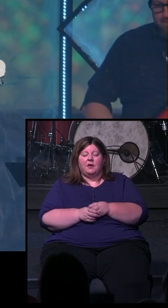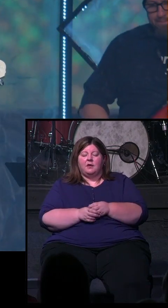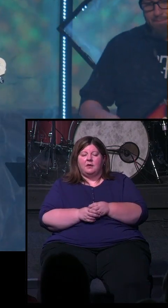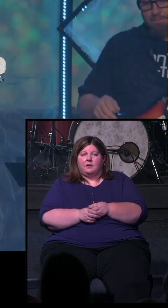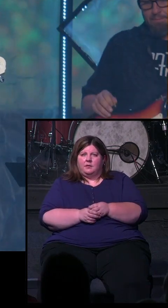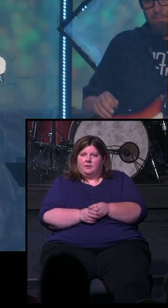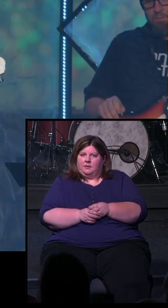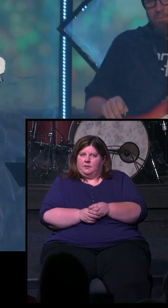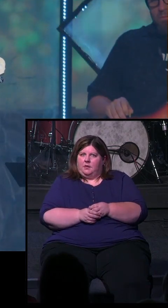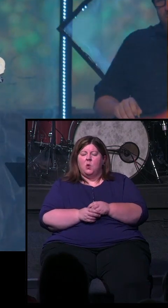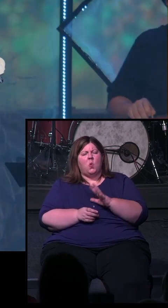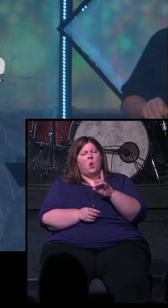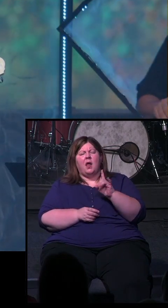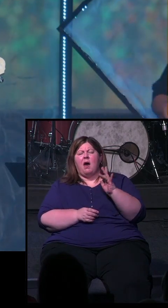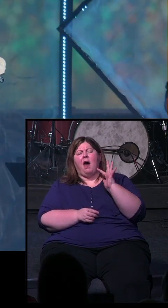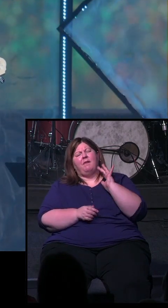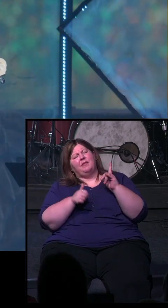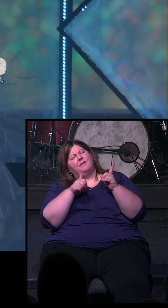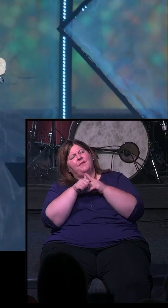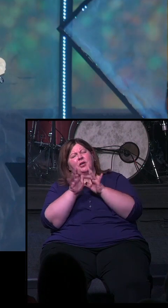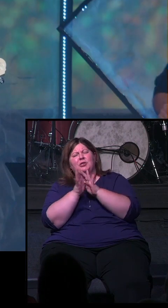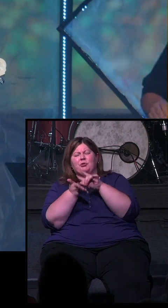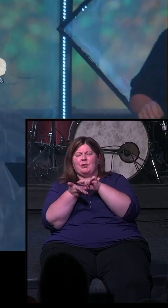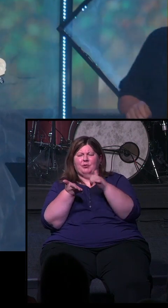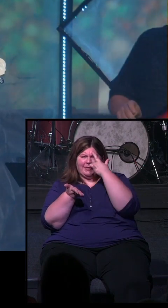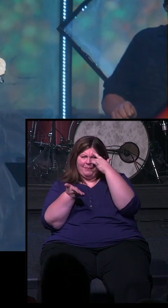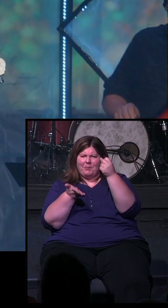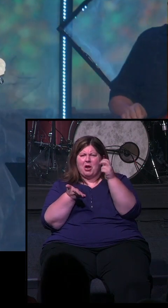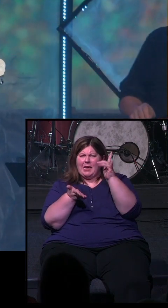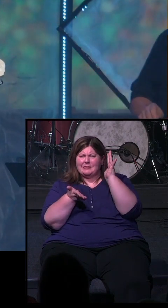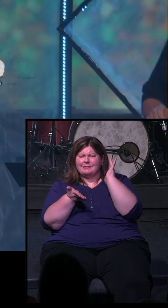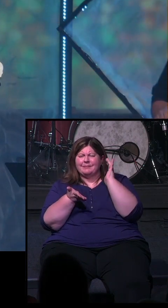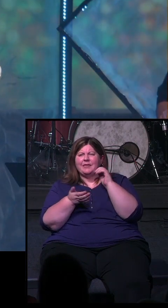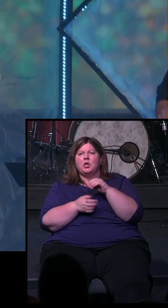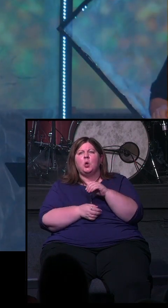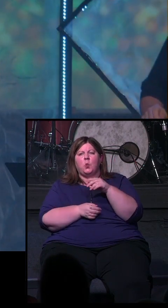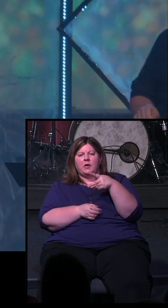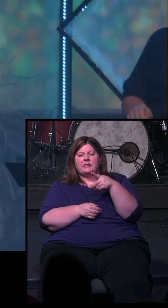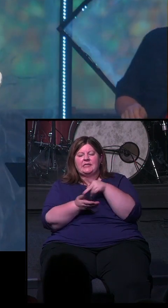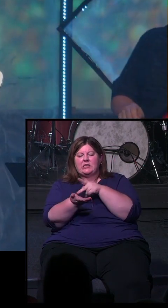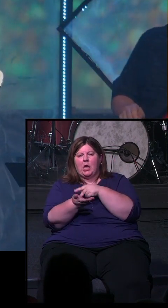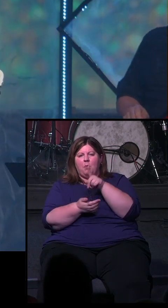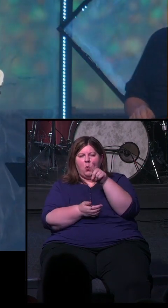one of the first scriptures I ever memorized was Psalm 119, 105.